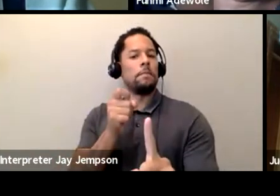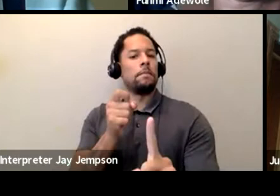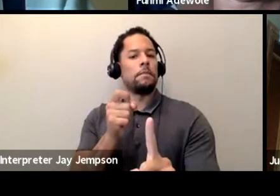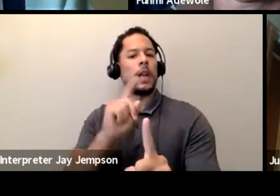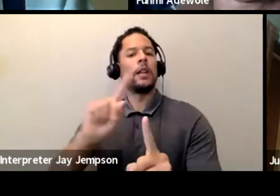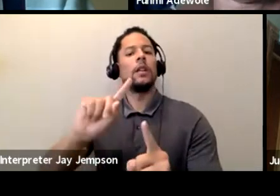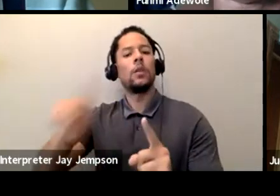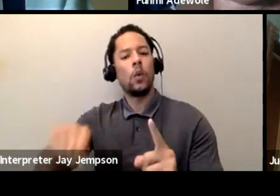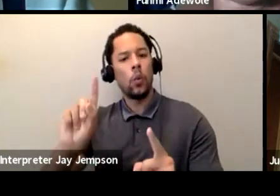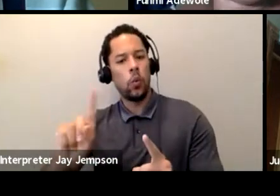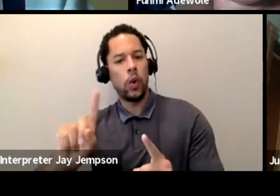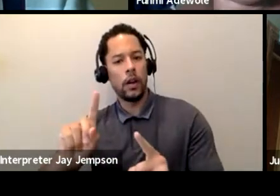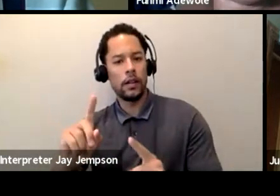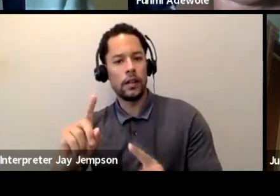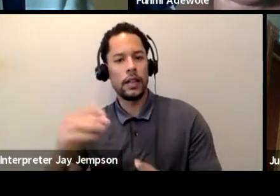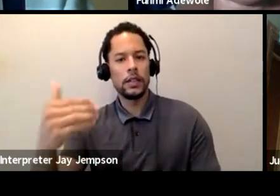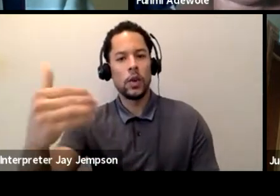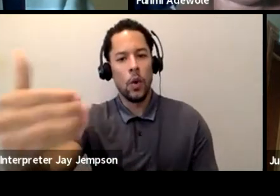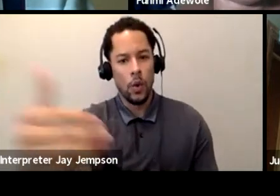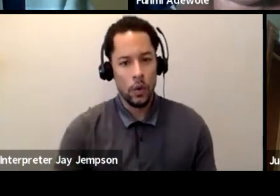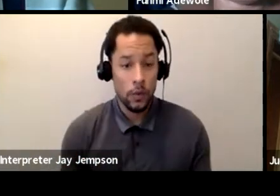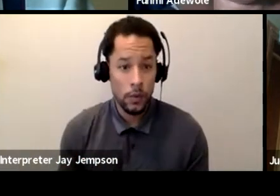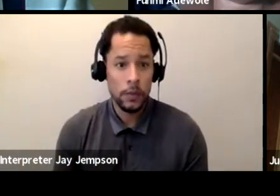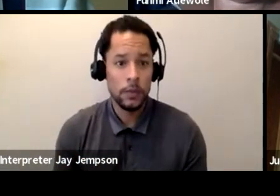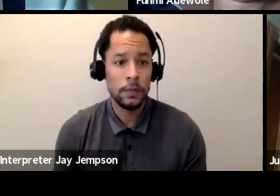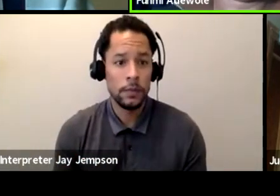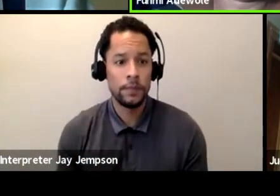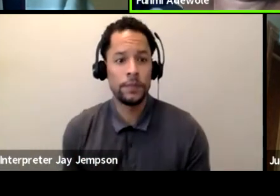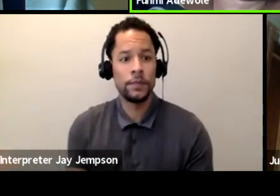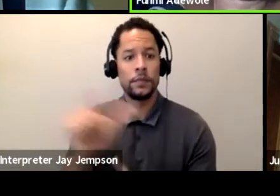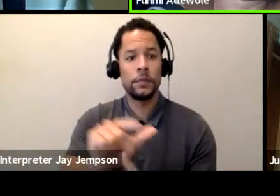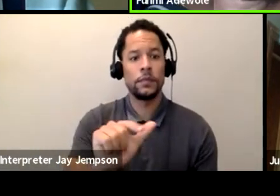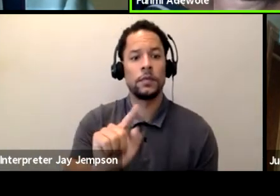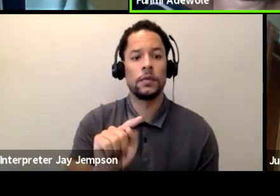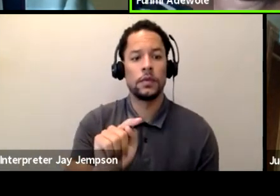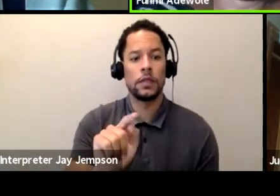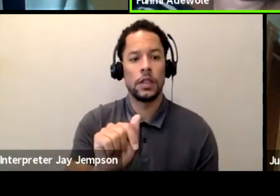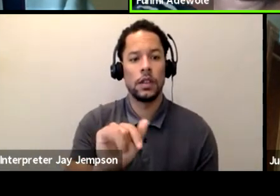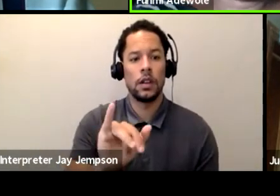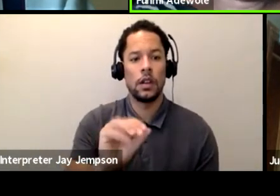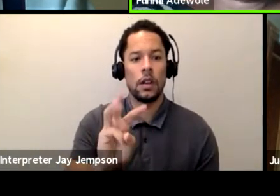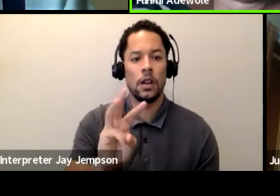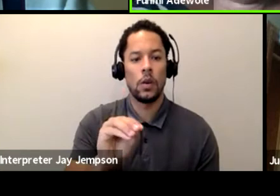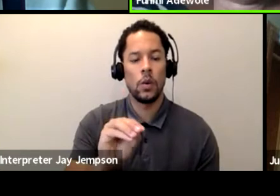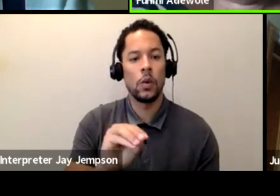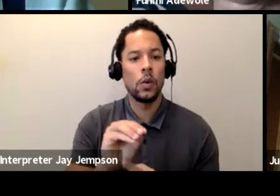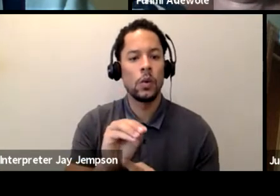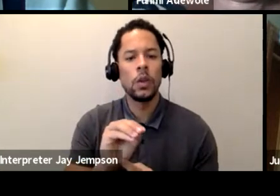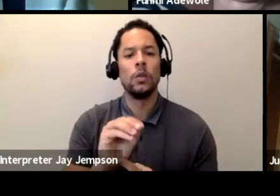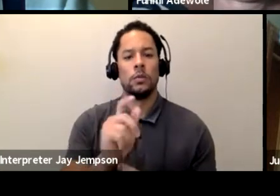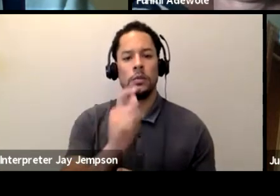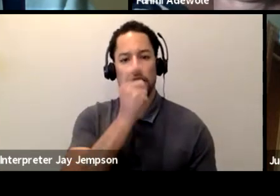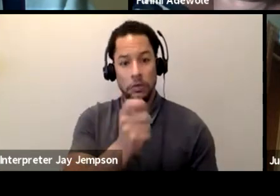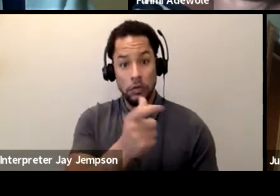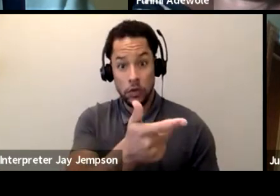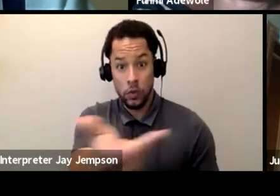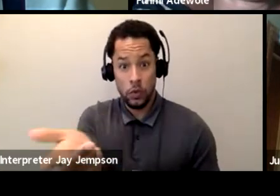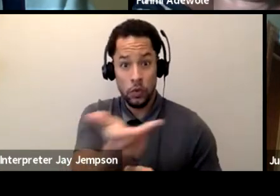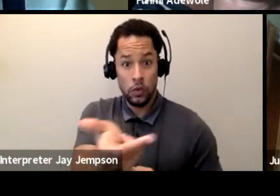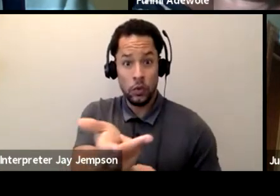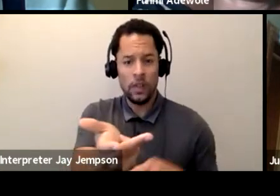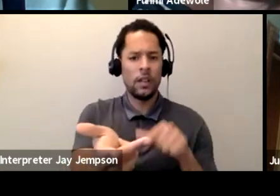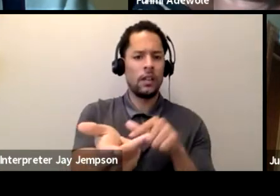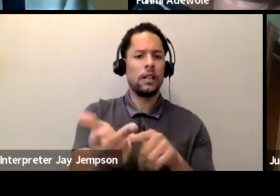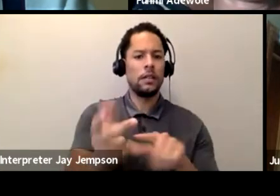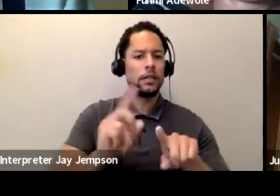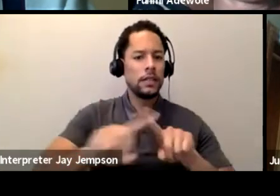Interesting. The three of you, you have these diverse perspectives, backgrounds and practice.